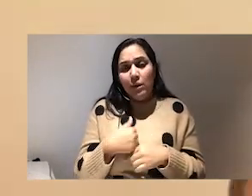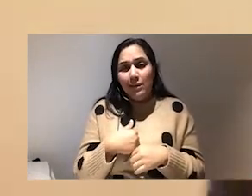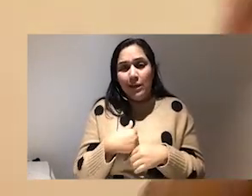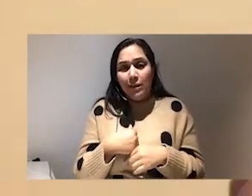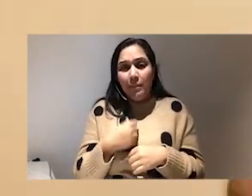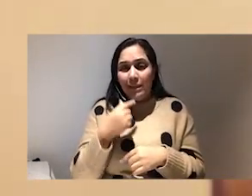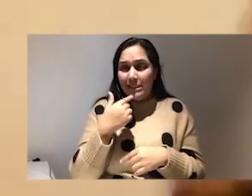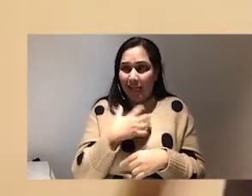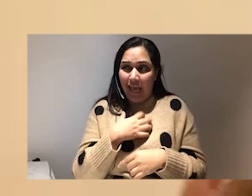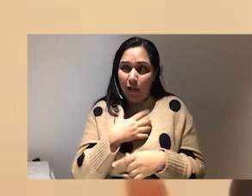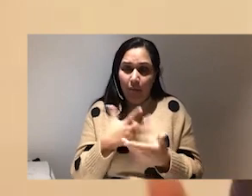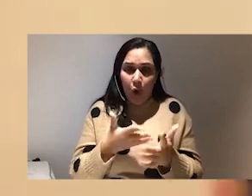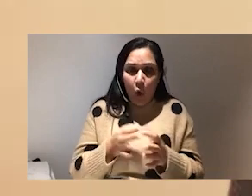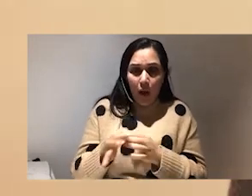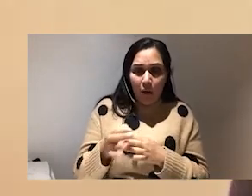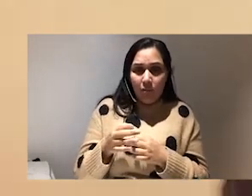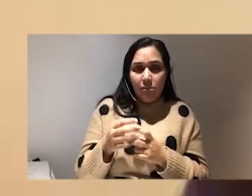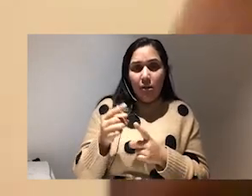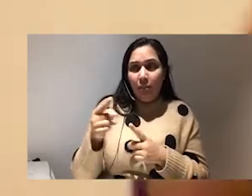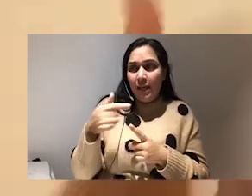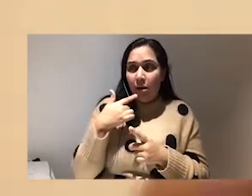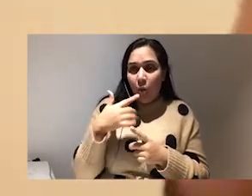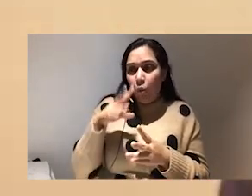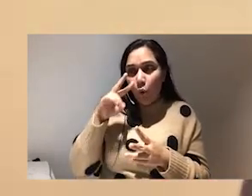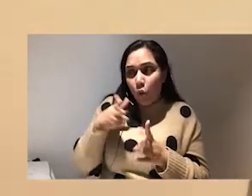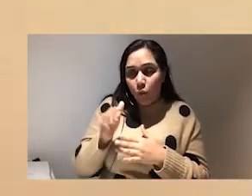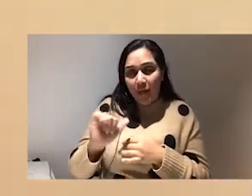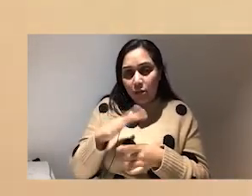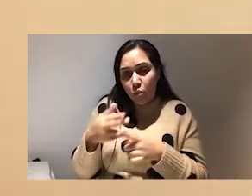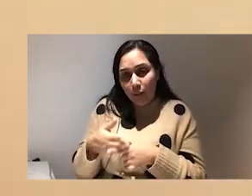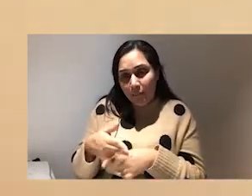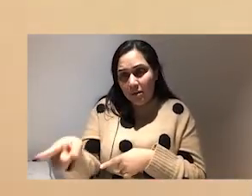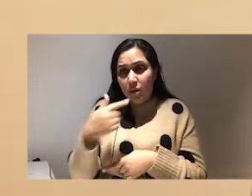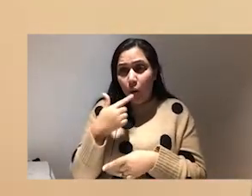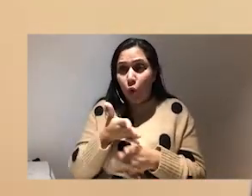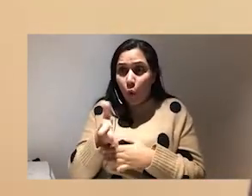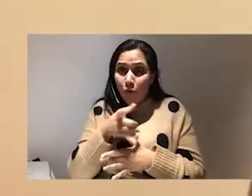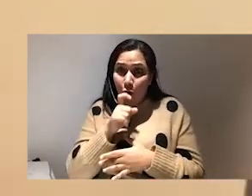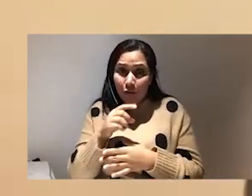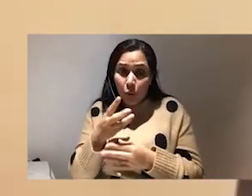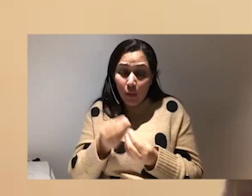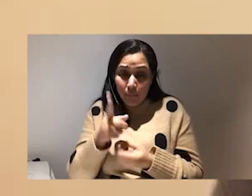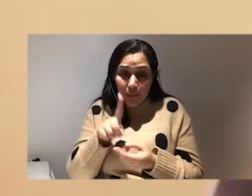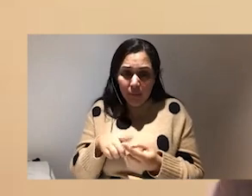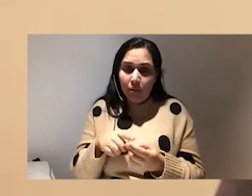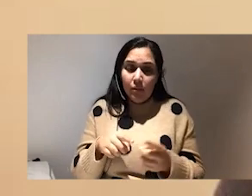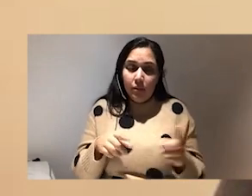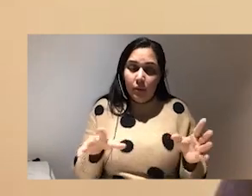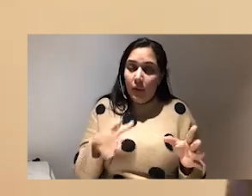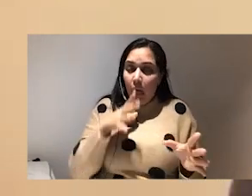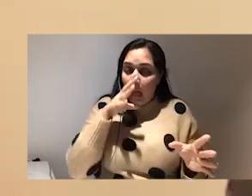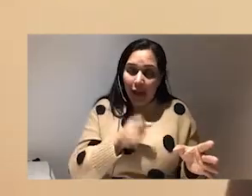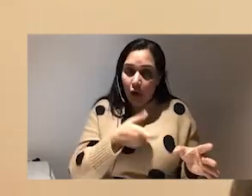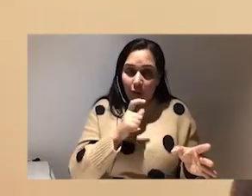of being online. Do you mind helping me look through my social media? And so I literally was going to coffees with people. I hate coffees, it gives me a